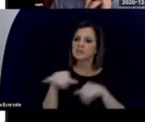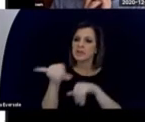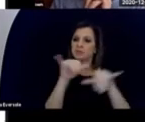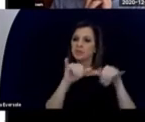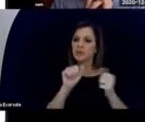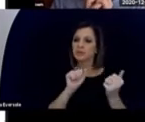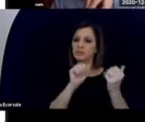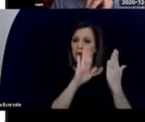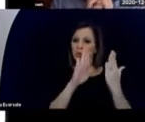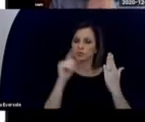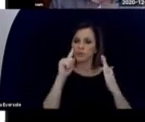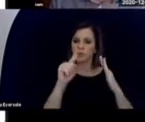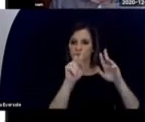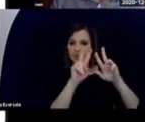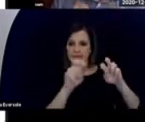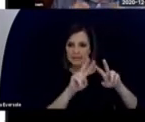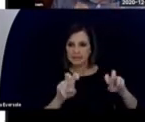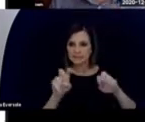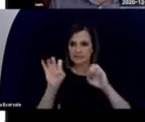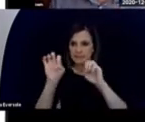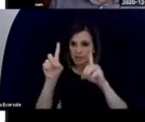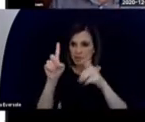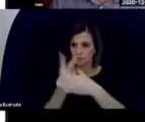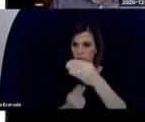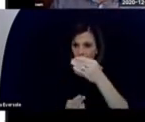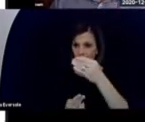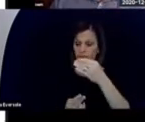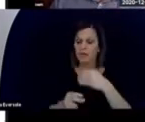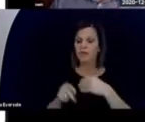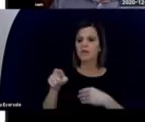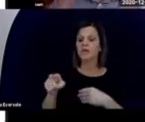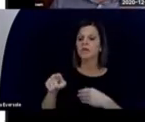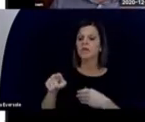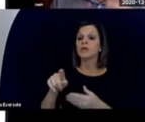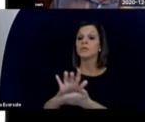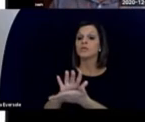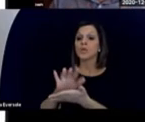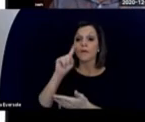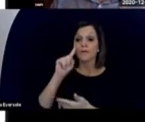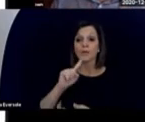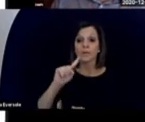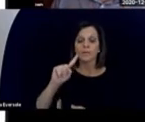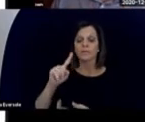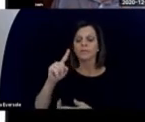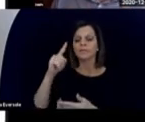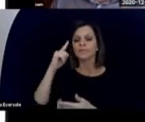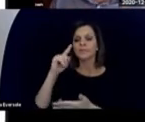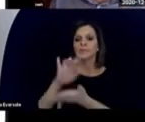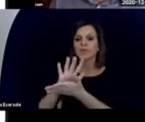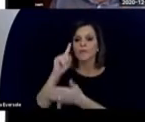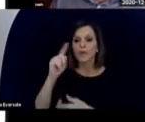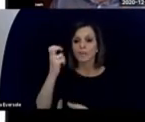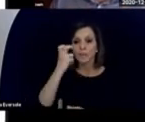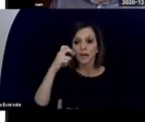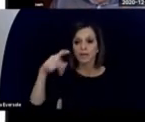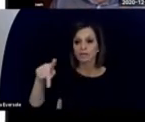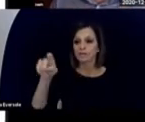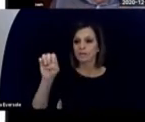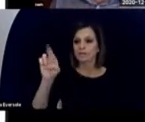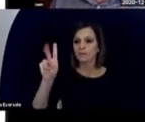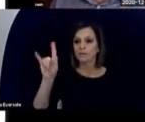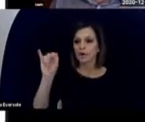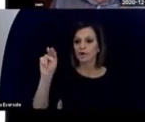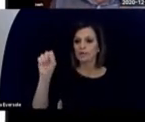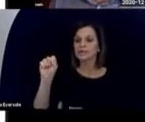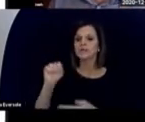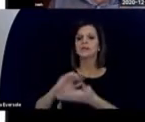kind of almost standardized approaches to assessment and education. And Perkins School for the Blind, in